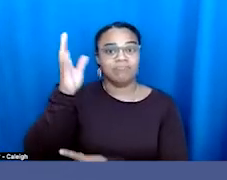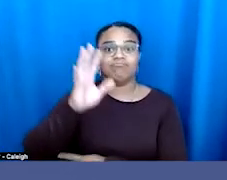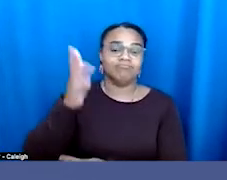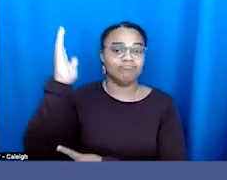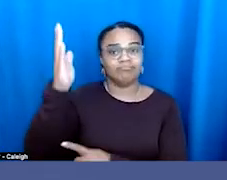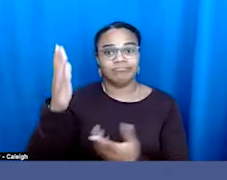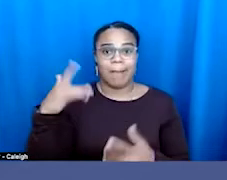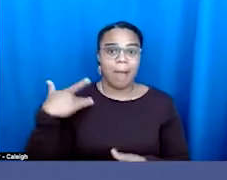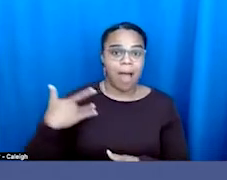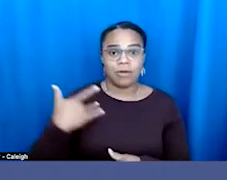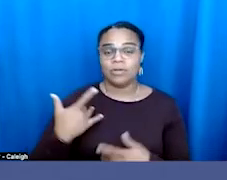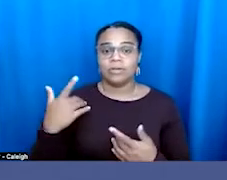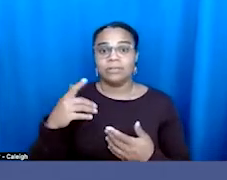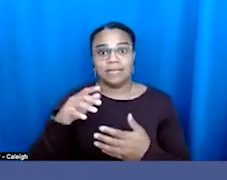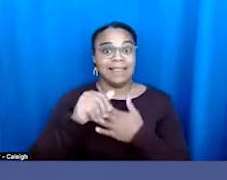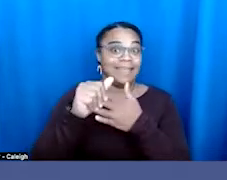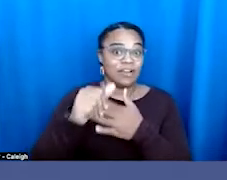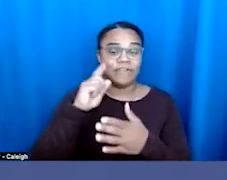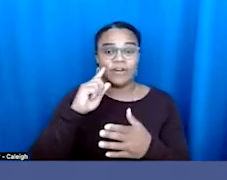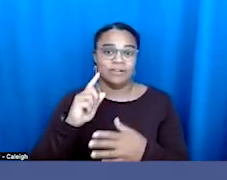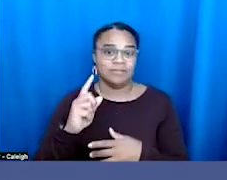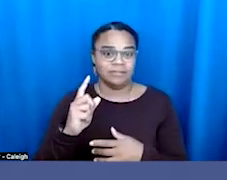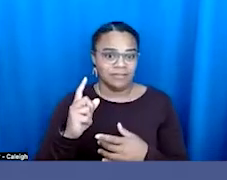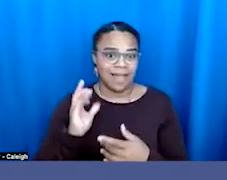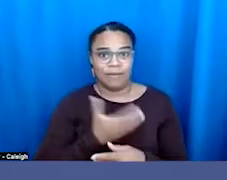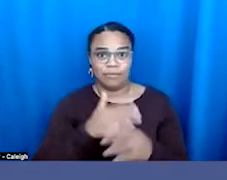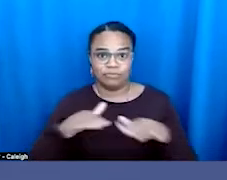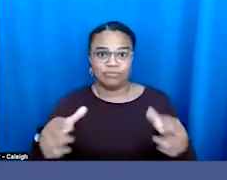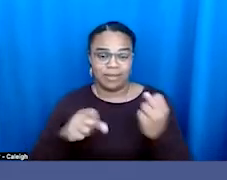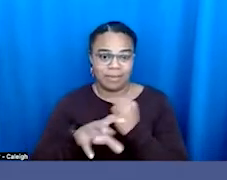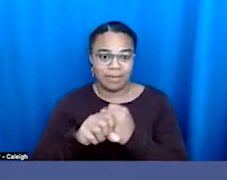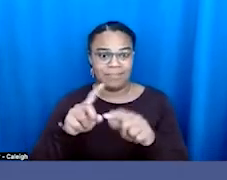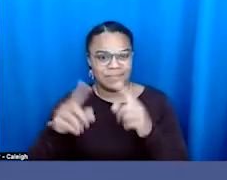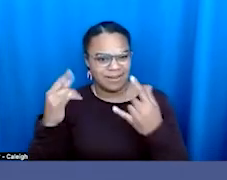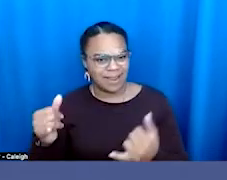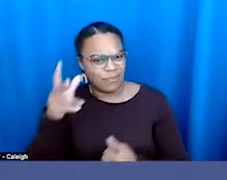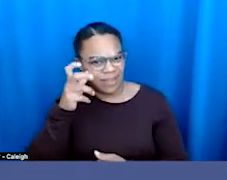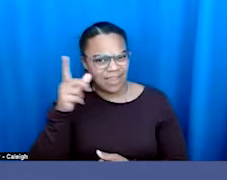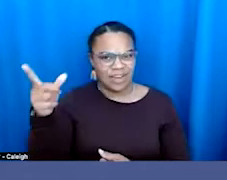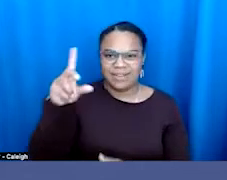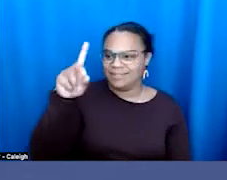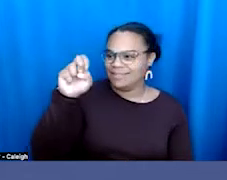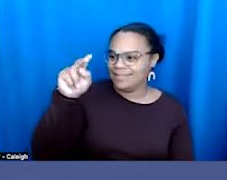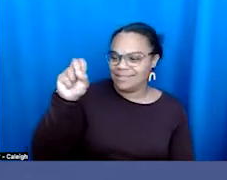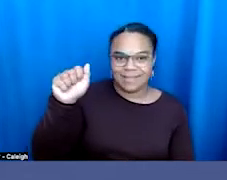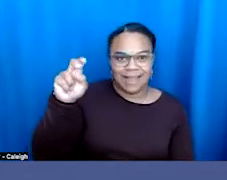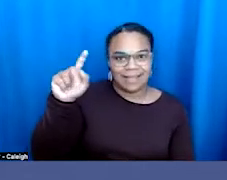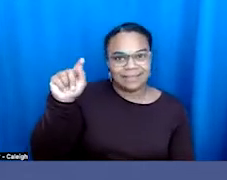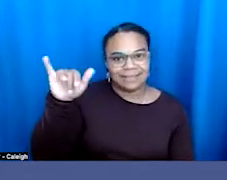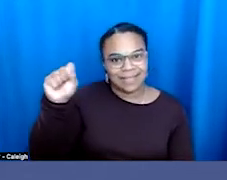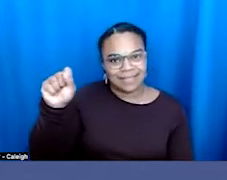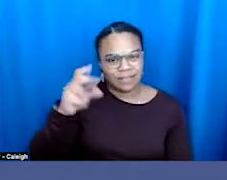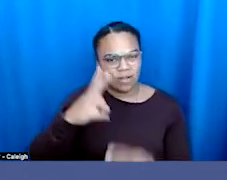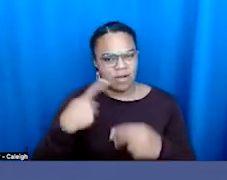campaign, peddling the same rhetoric we are now hearing from DeSantis, calling us groomers, you know, and that was a campaign that began in Florida,